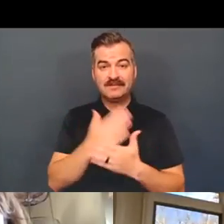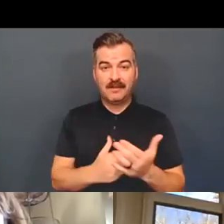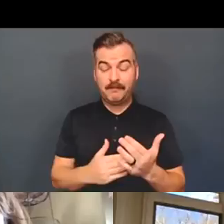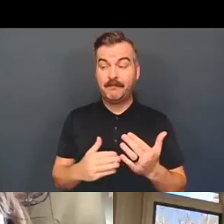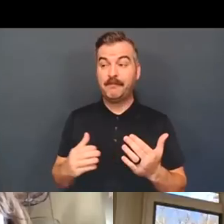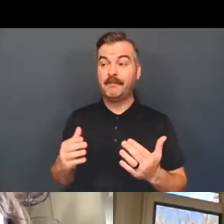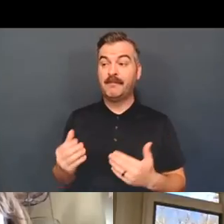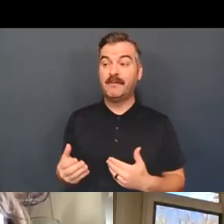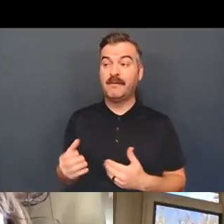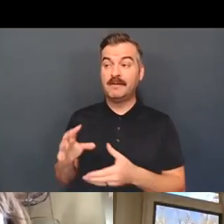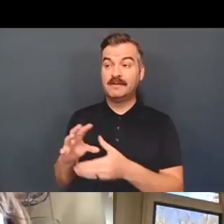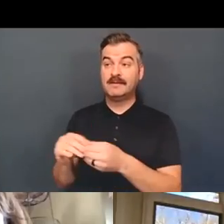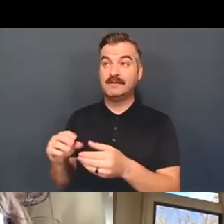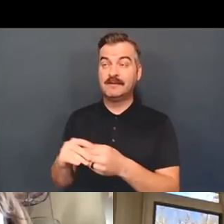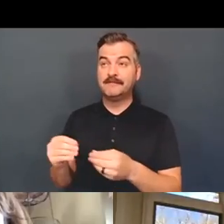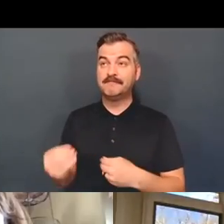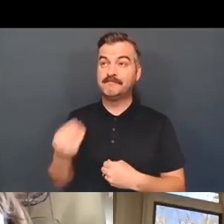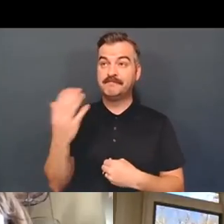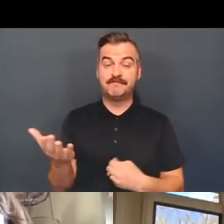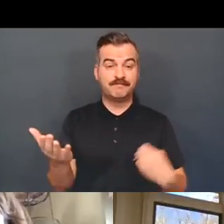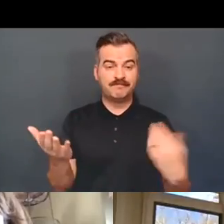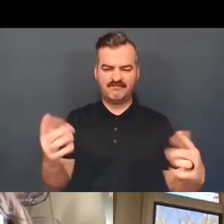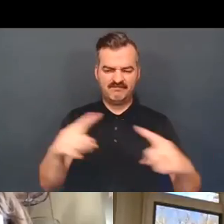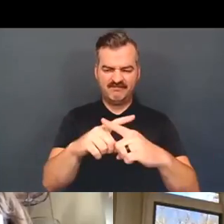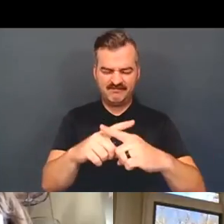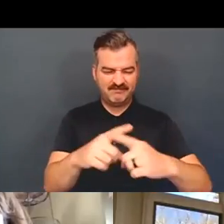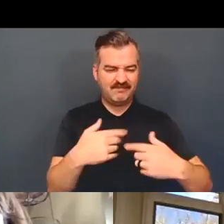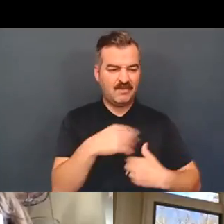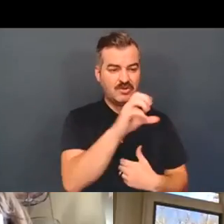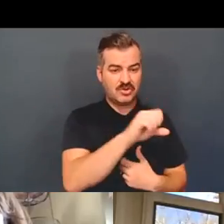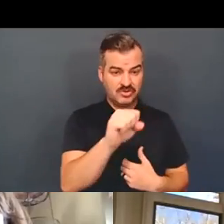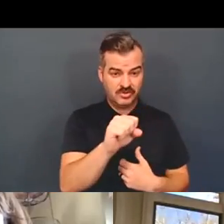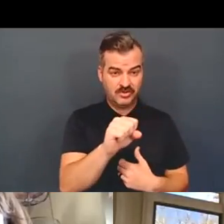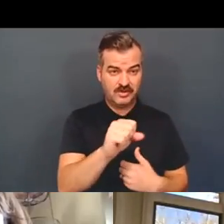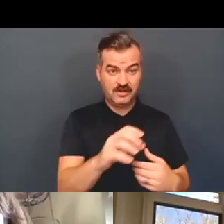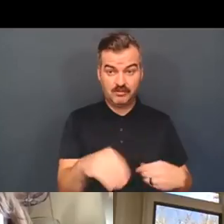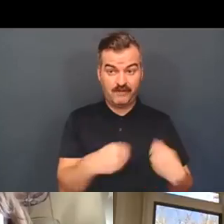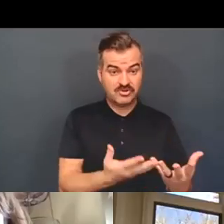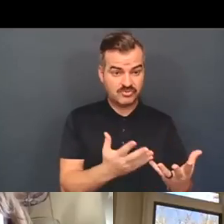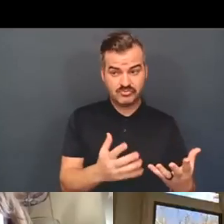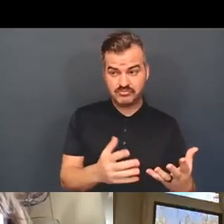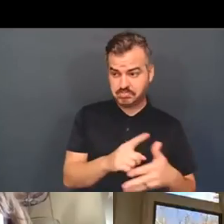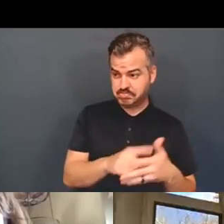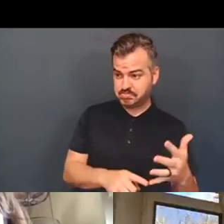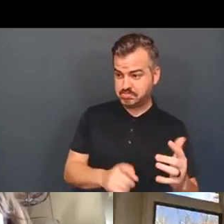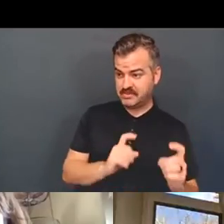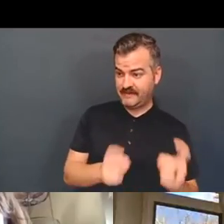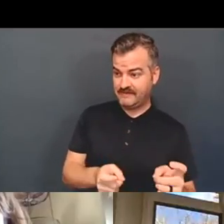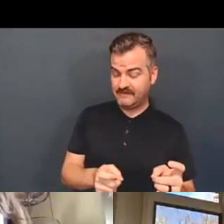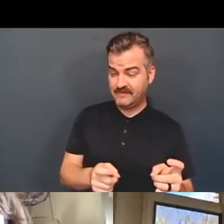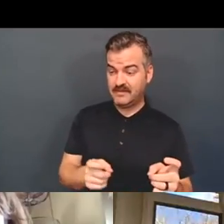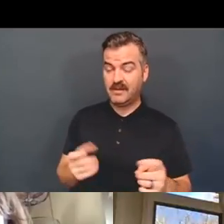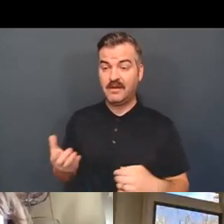these social security provisions and the